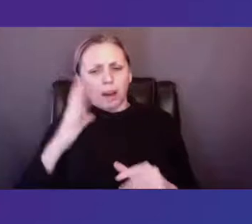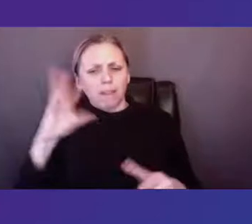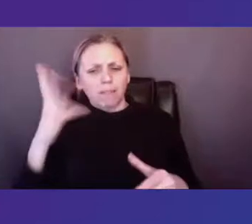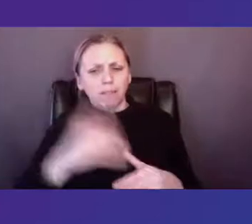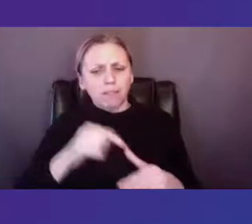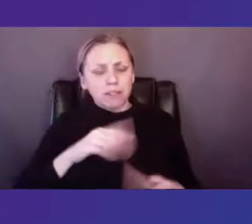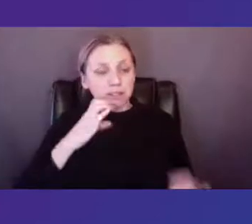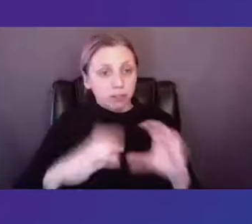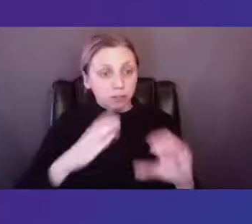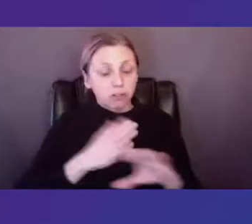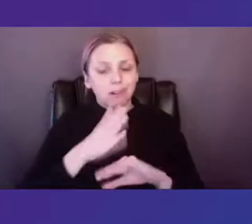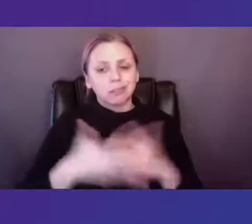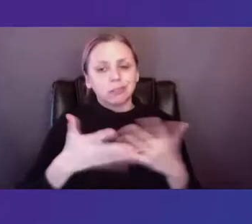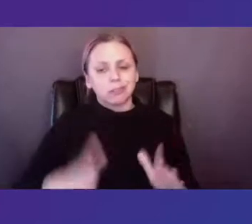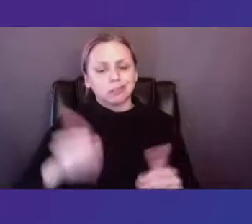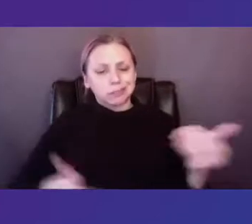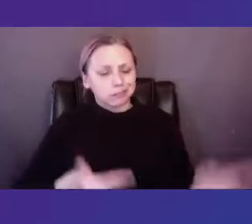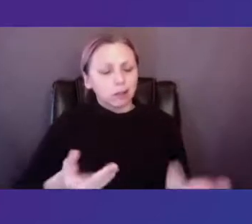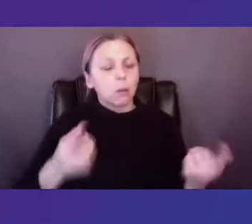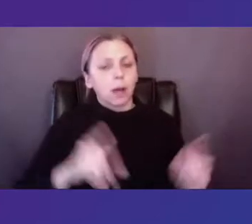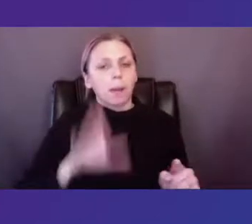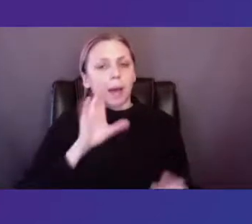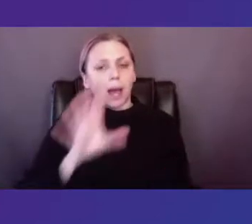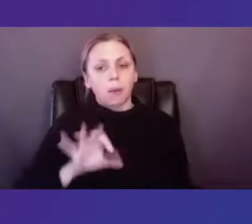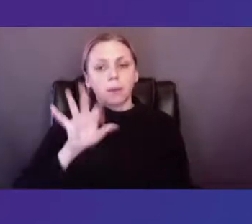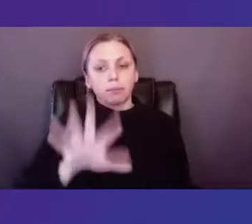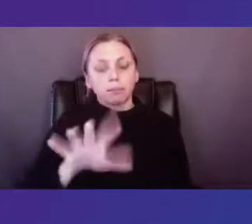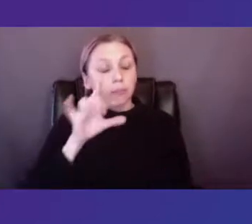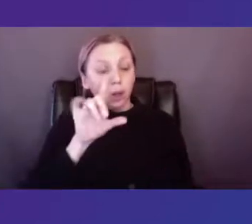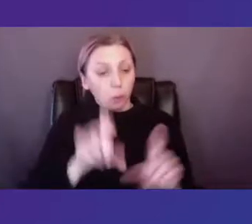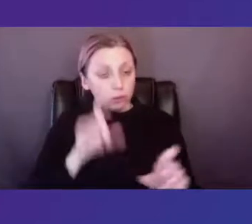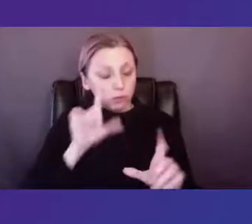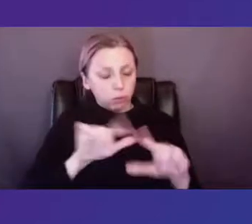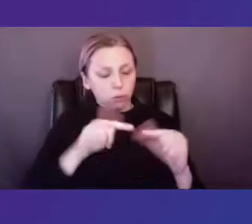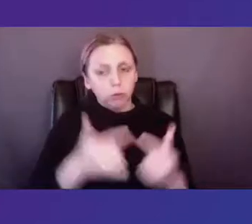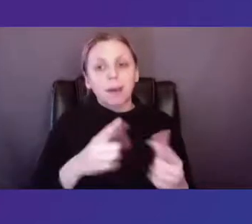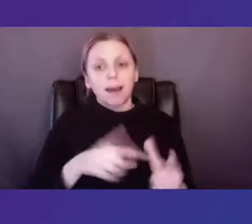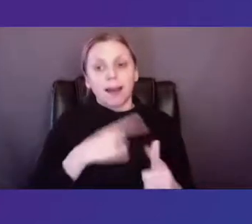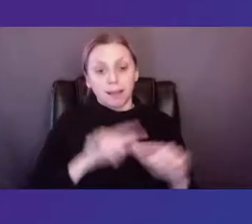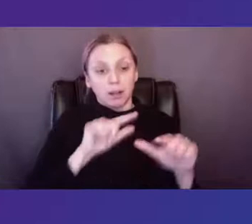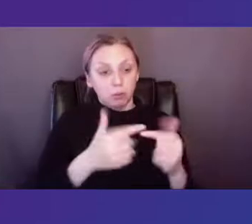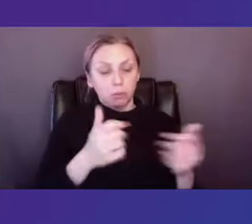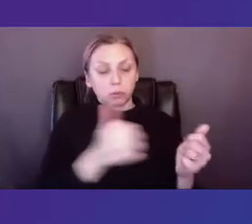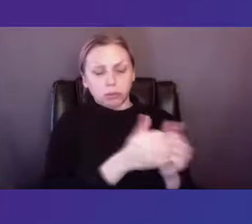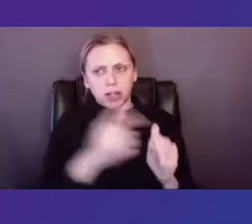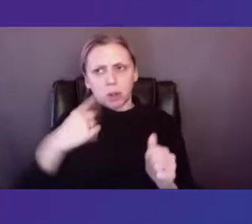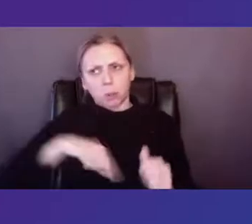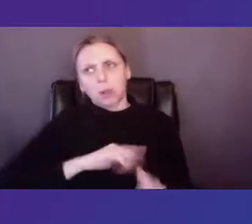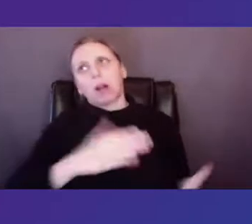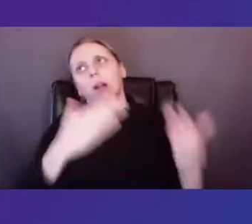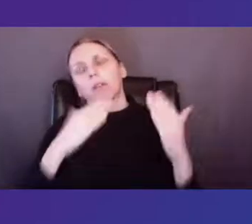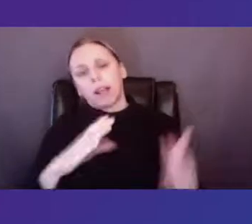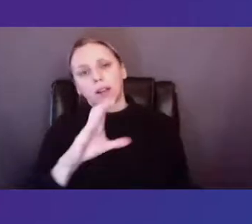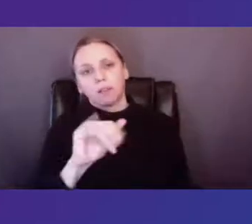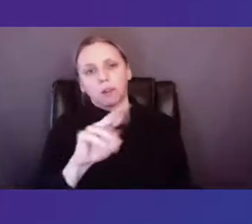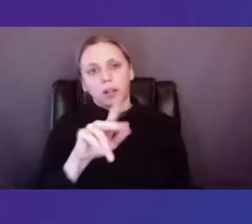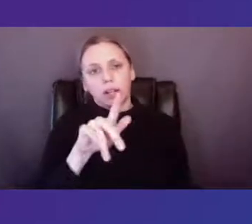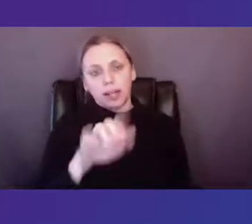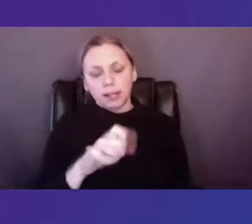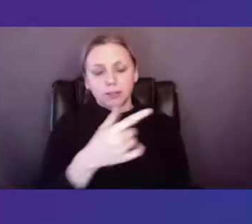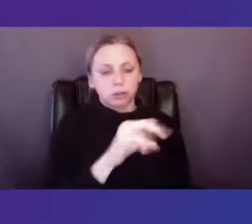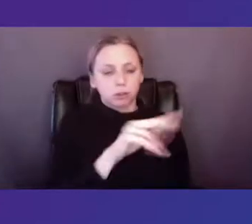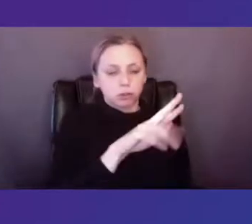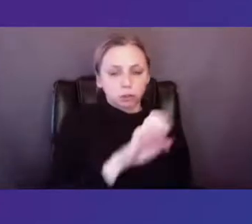After the introductions, I'm going to pose some questions to the group. And as a group, we remain grateful to Candace, George, X,